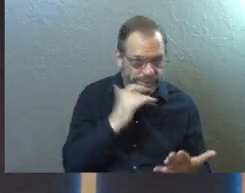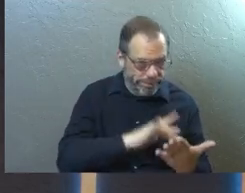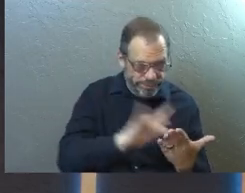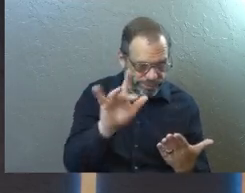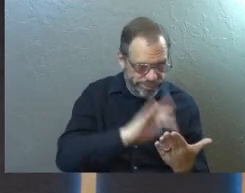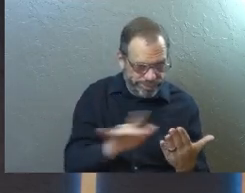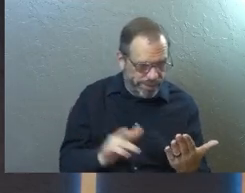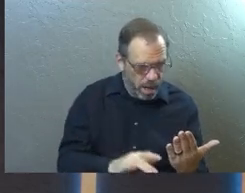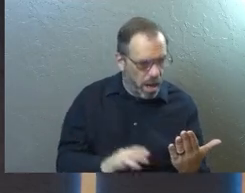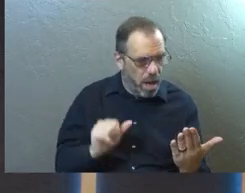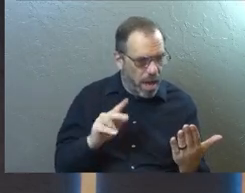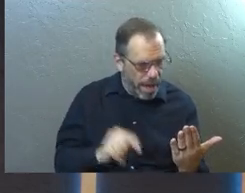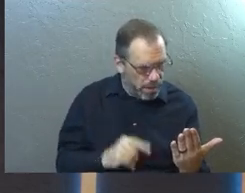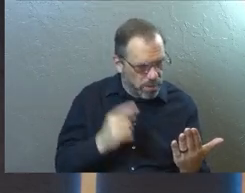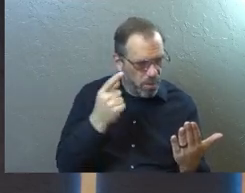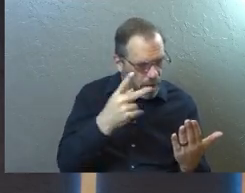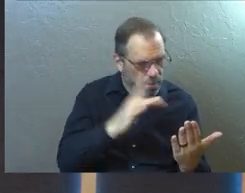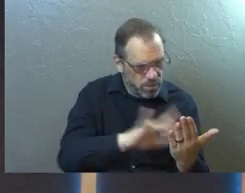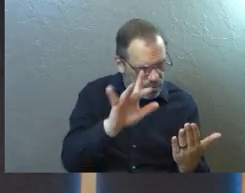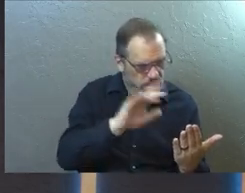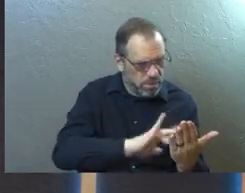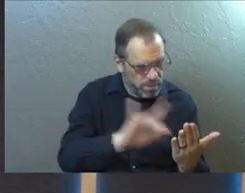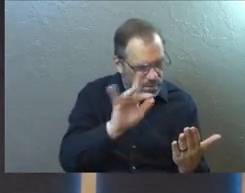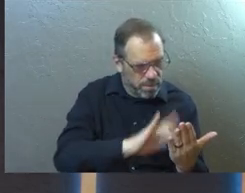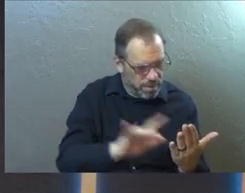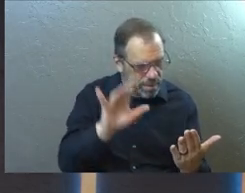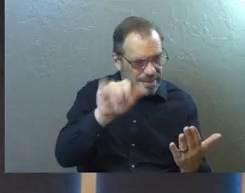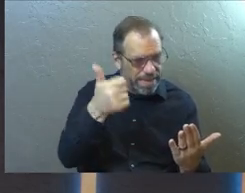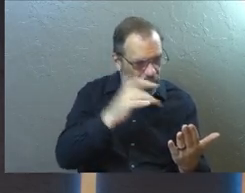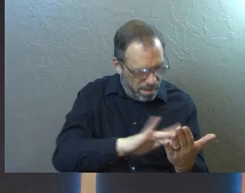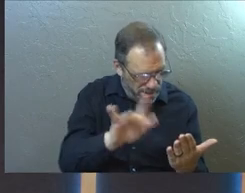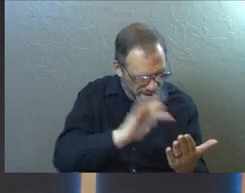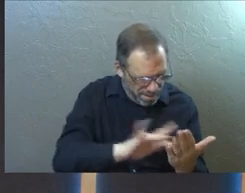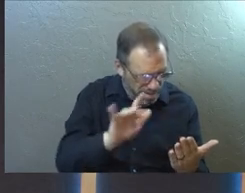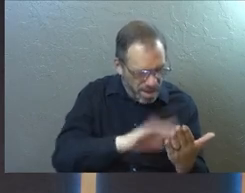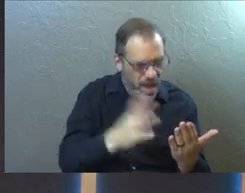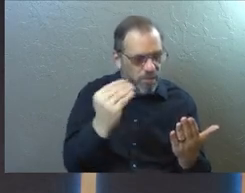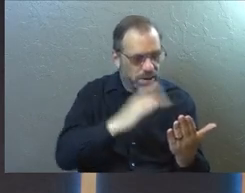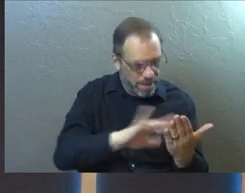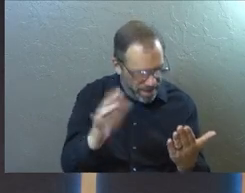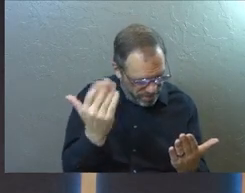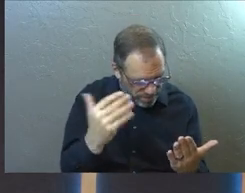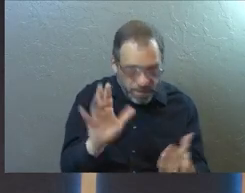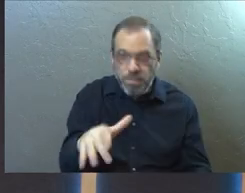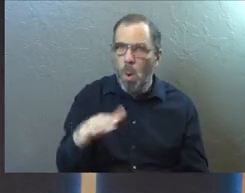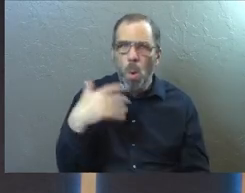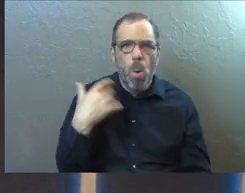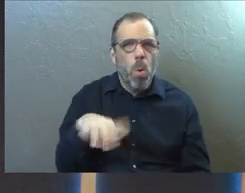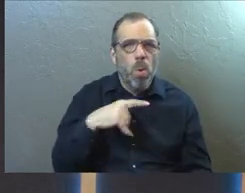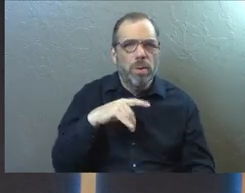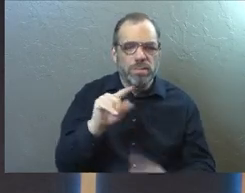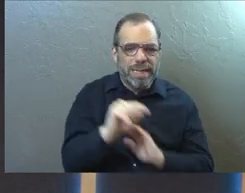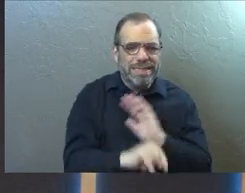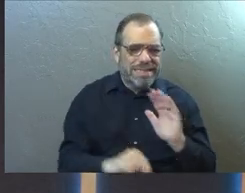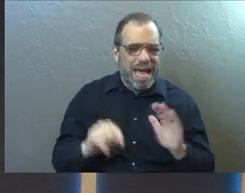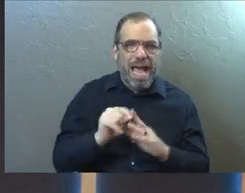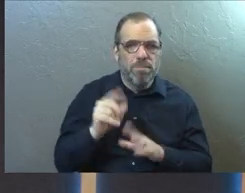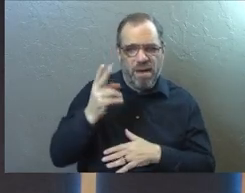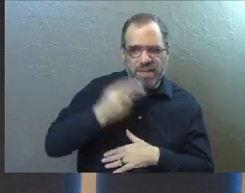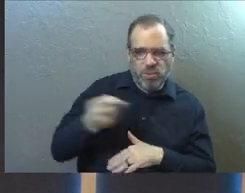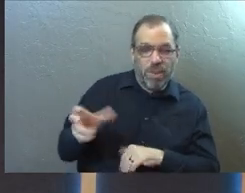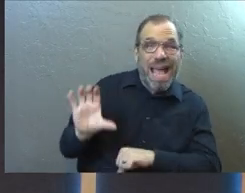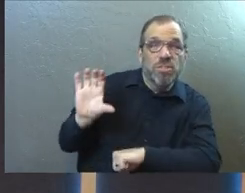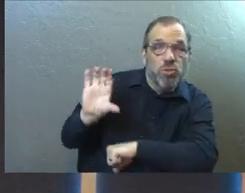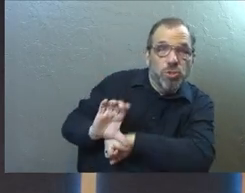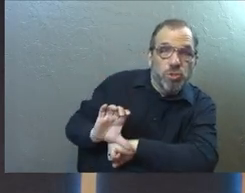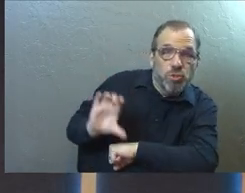you're gonna do. There's a lot to talk about today. This is a massive moment in the book of Acts, a massive moment in our history as the